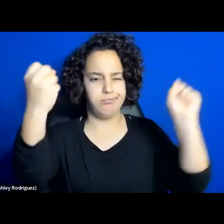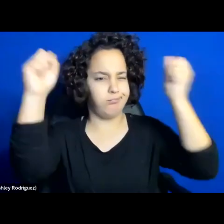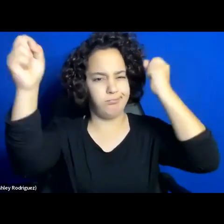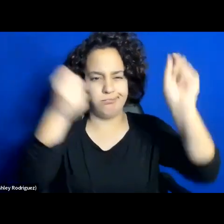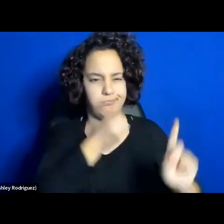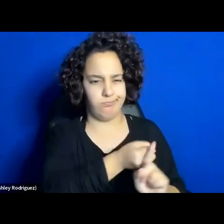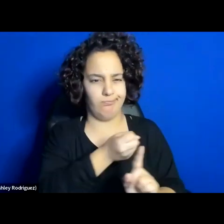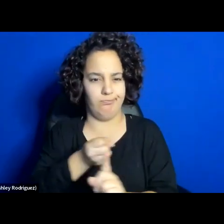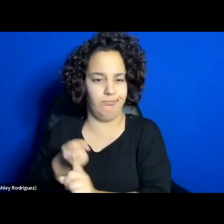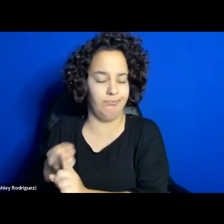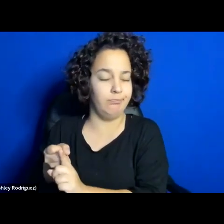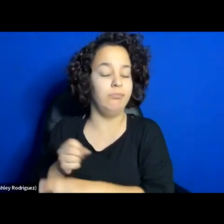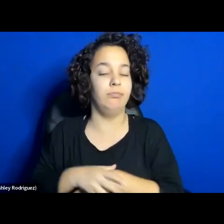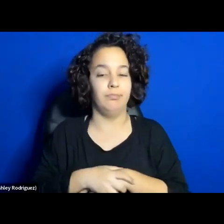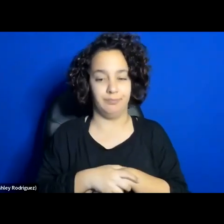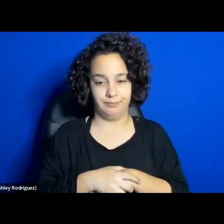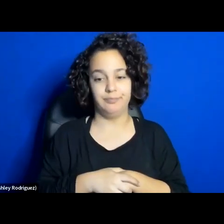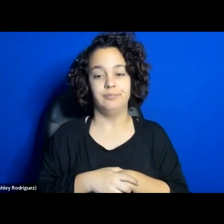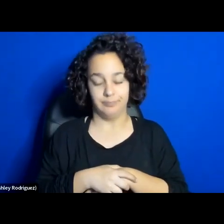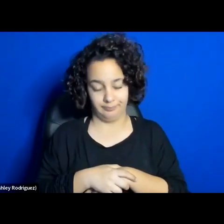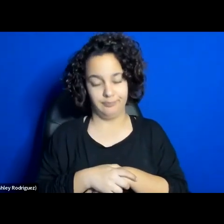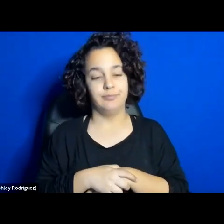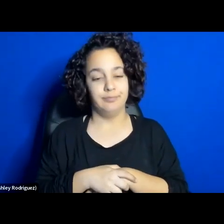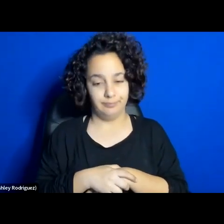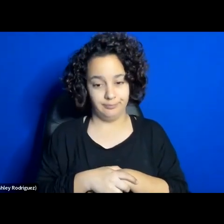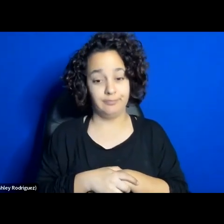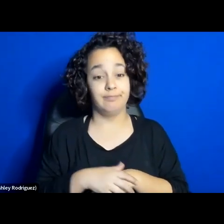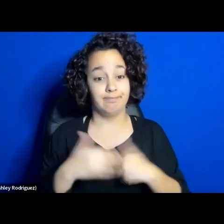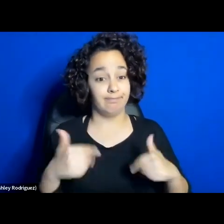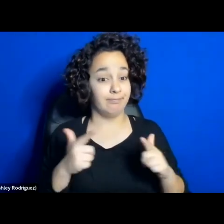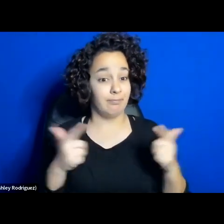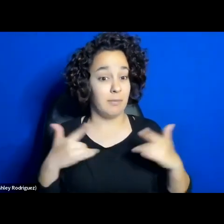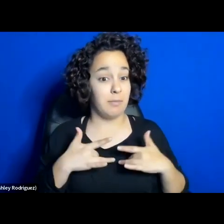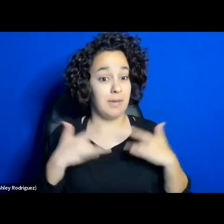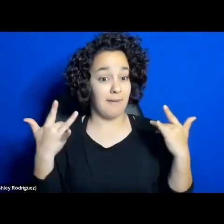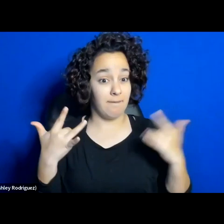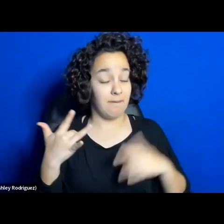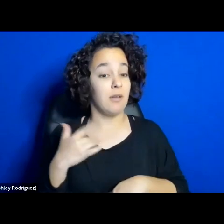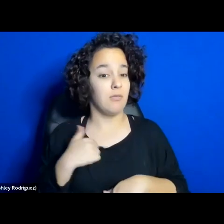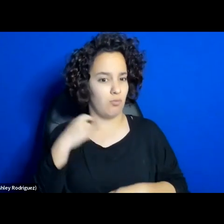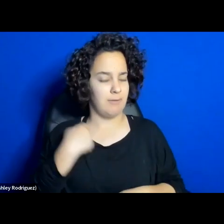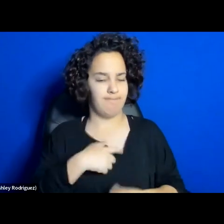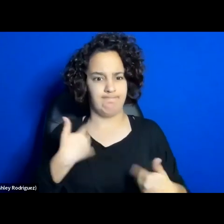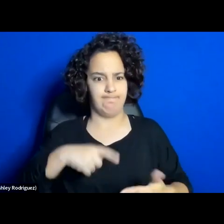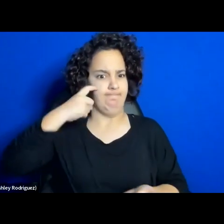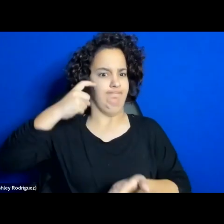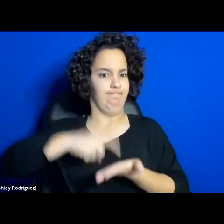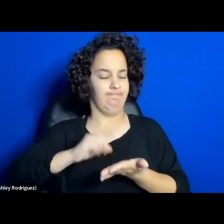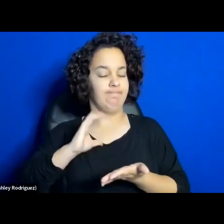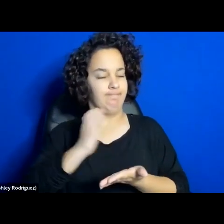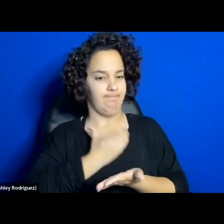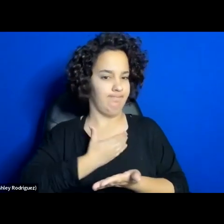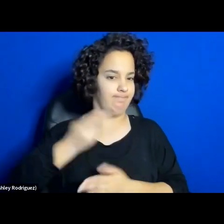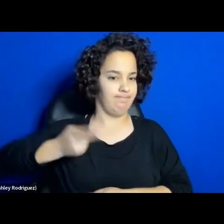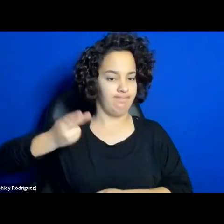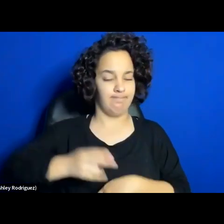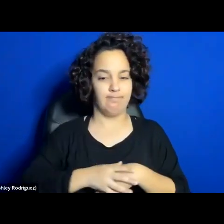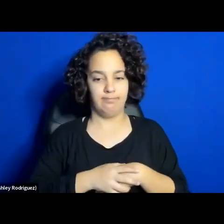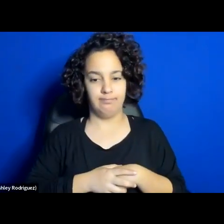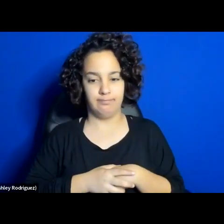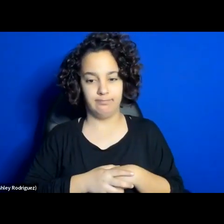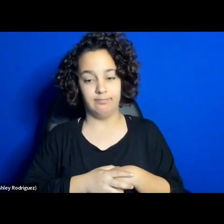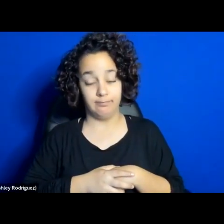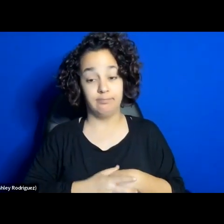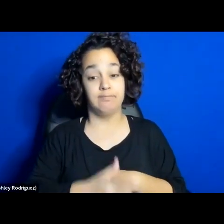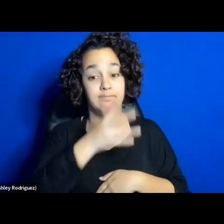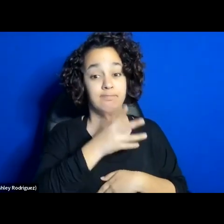as the Green Movement, which became a major event in Iran's modern political history. In 2017, young women began a series